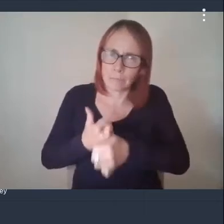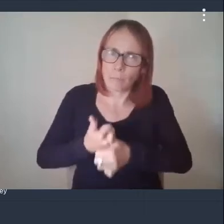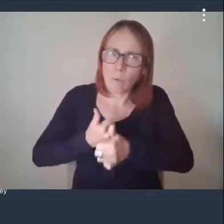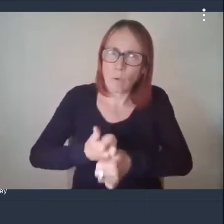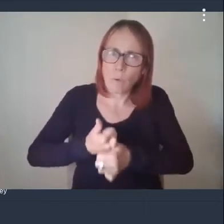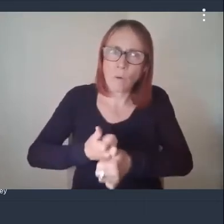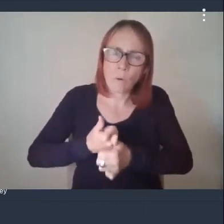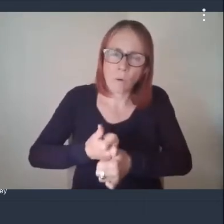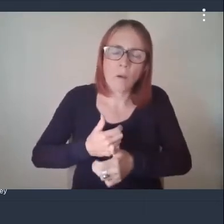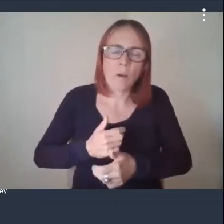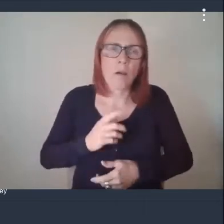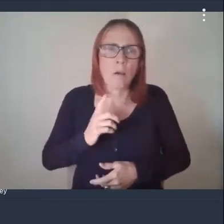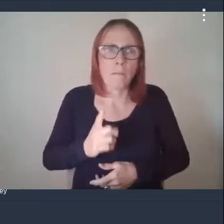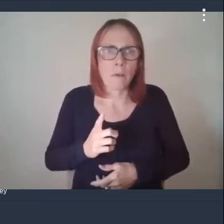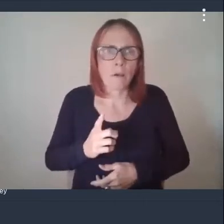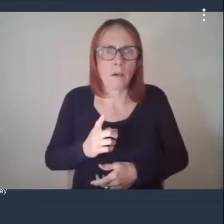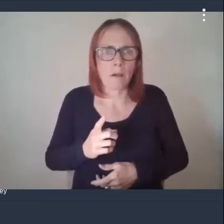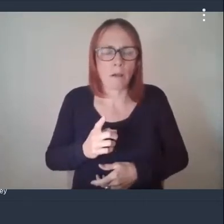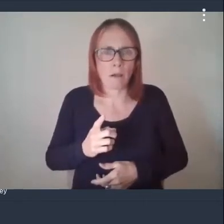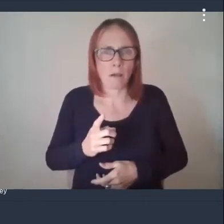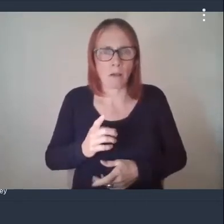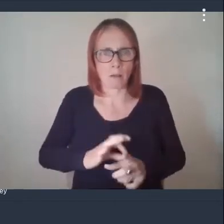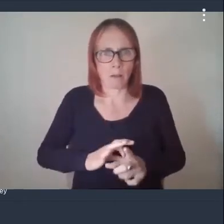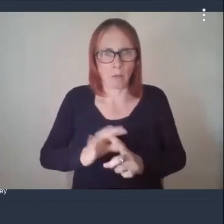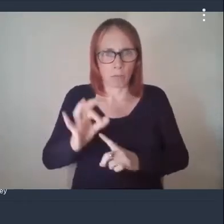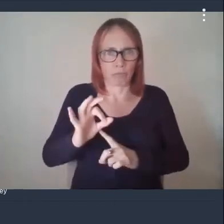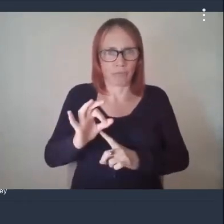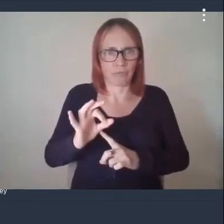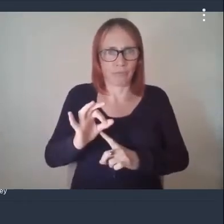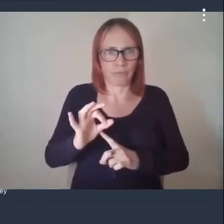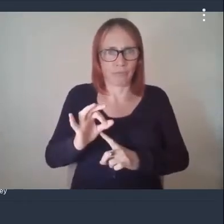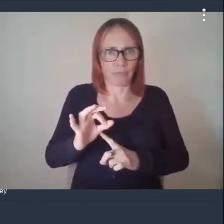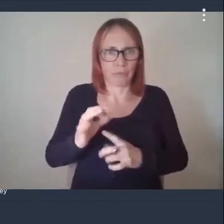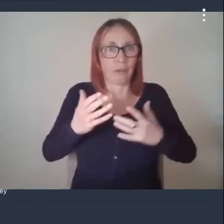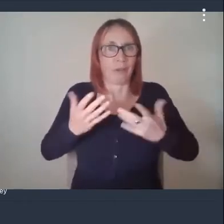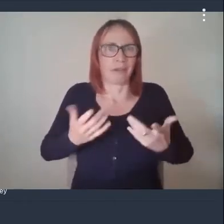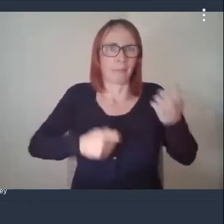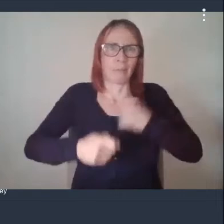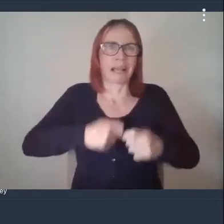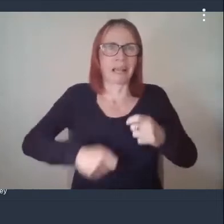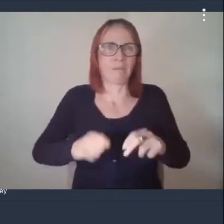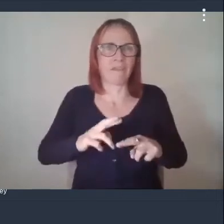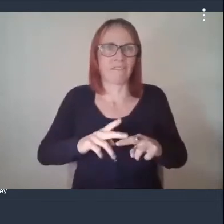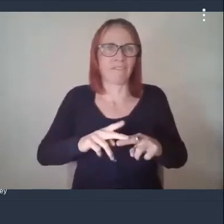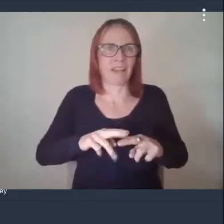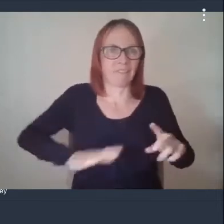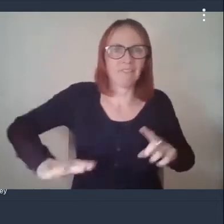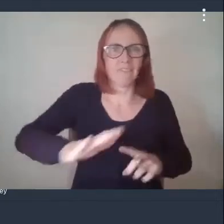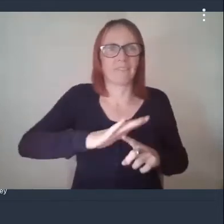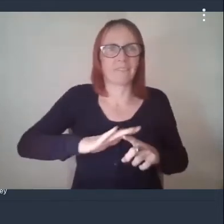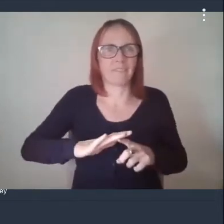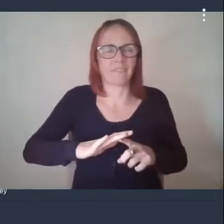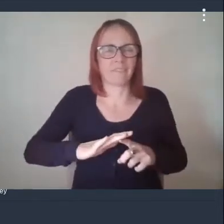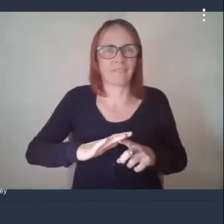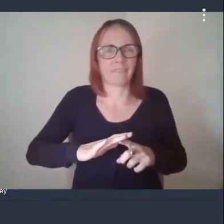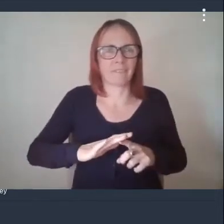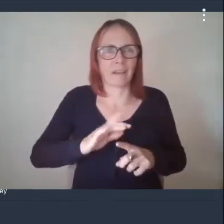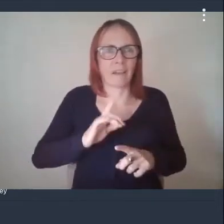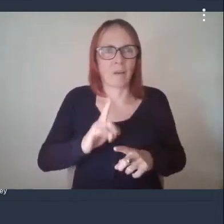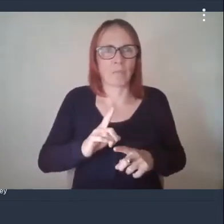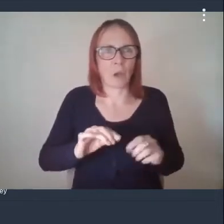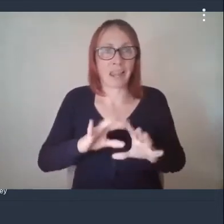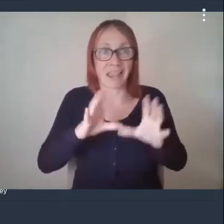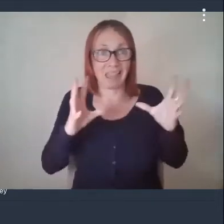but we'd moved in a situation where we were a fife-wide organization and but we still delivered everything from cross hill